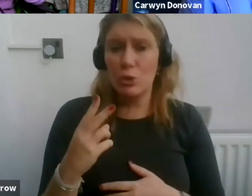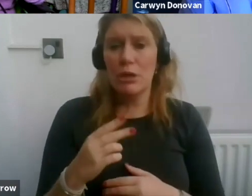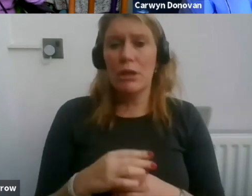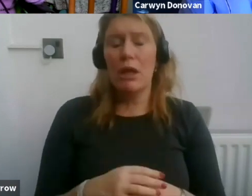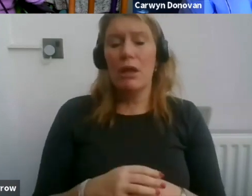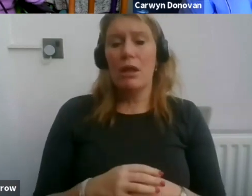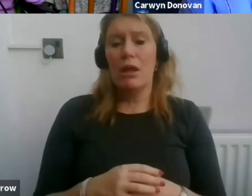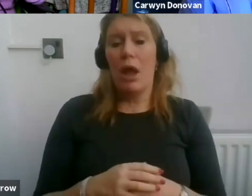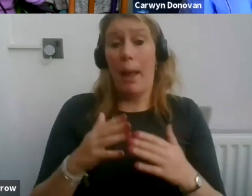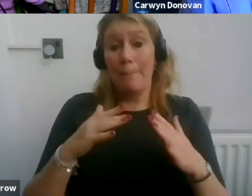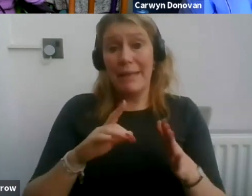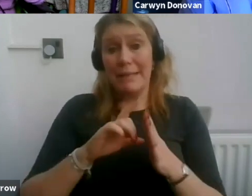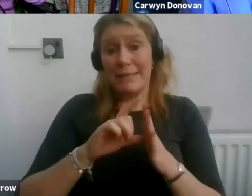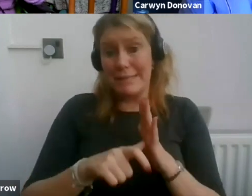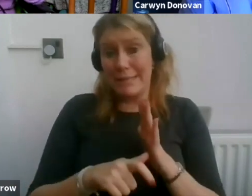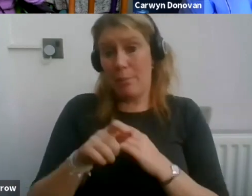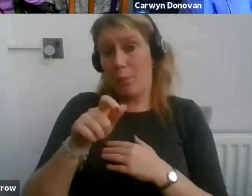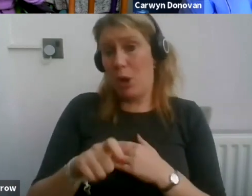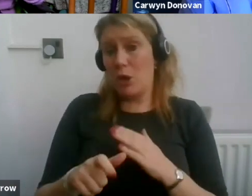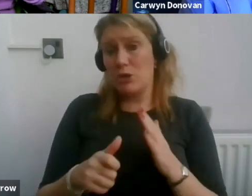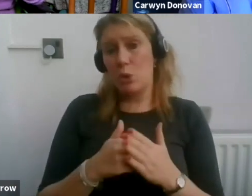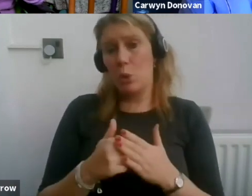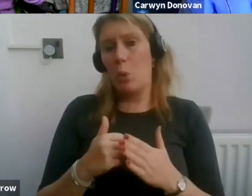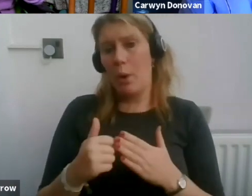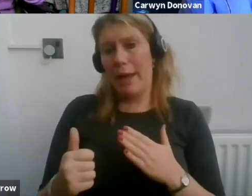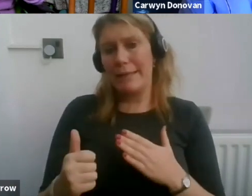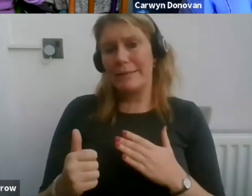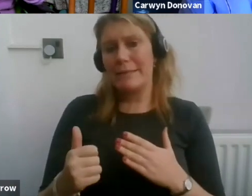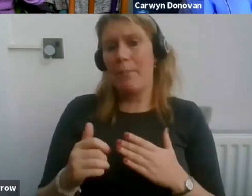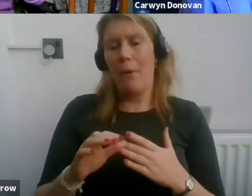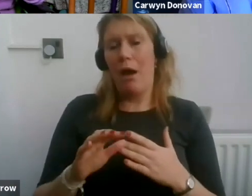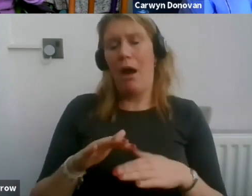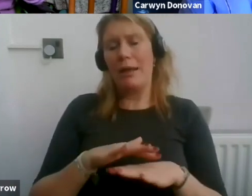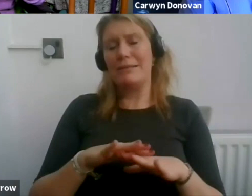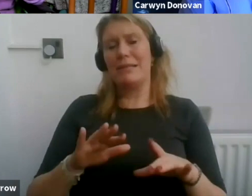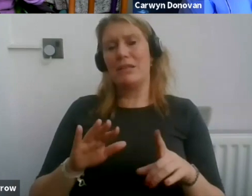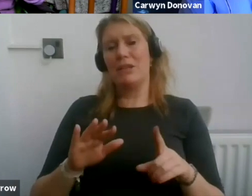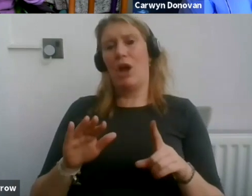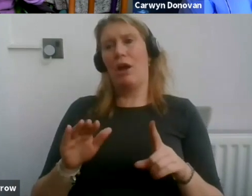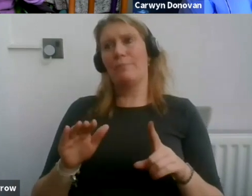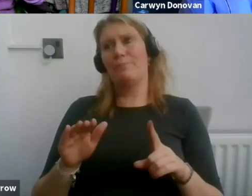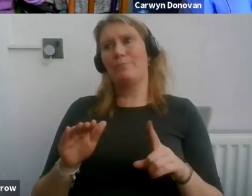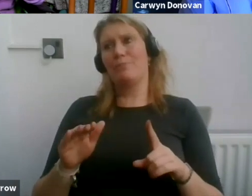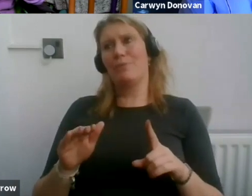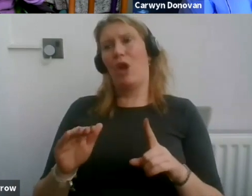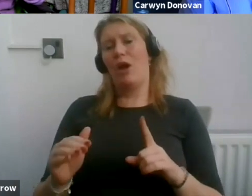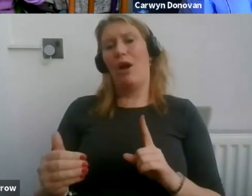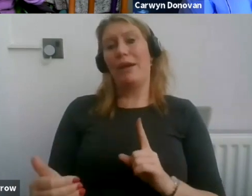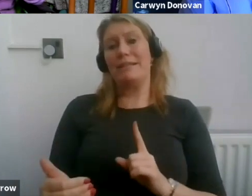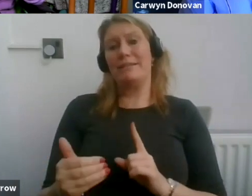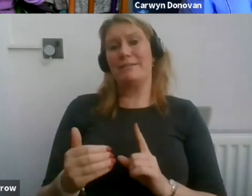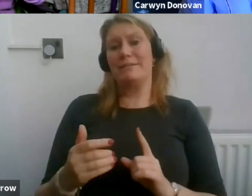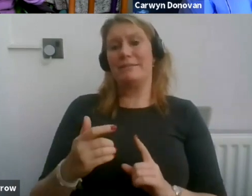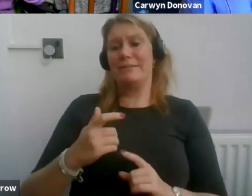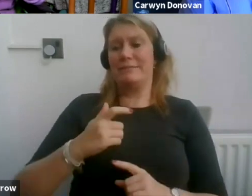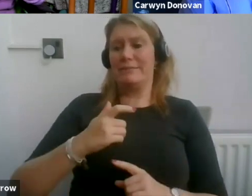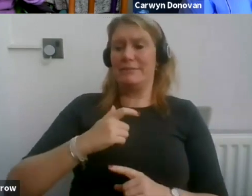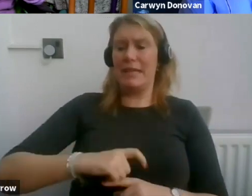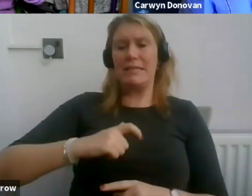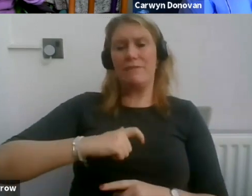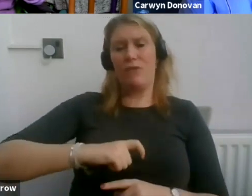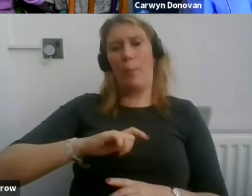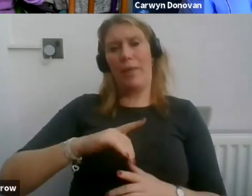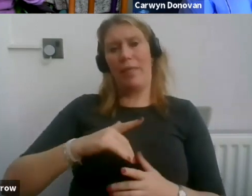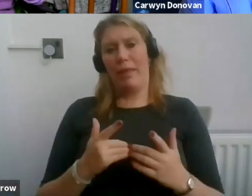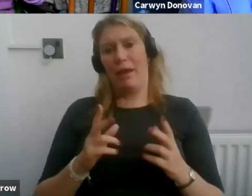been a disabled person but again, you know, as always, didn't identify with the stereotypes. But I'd had a spontaneous spinal